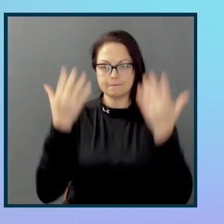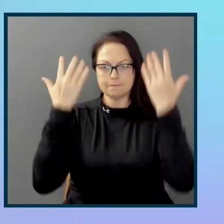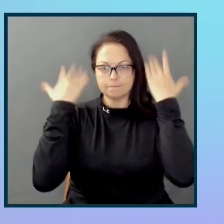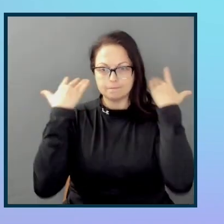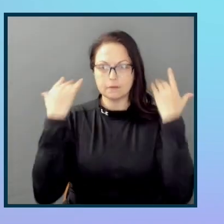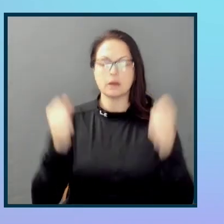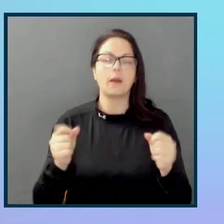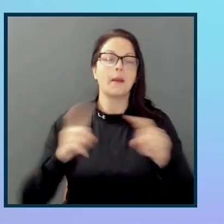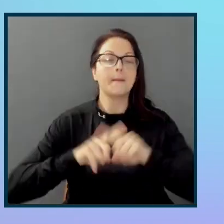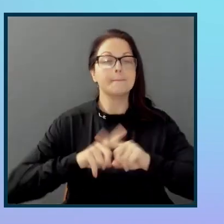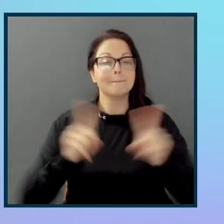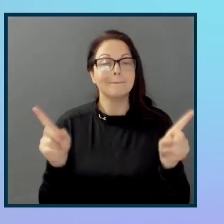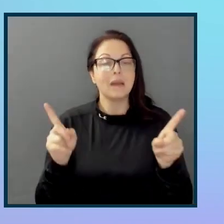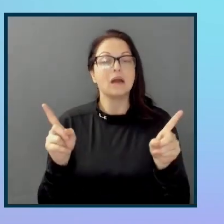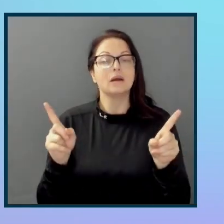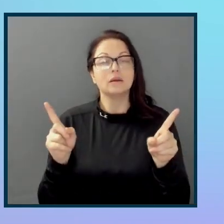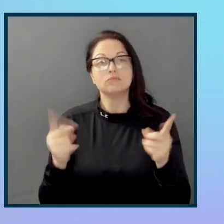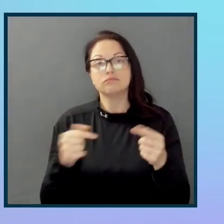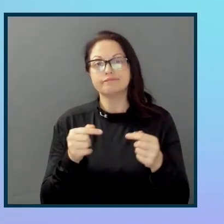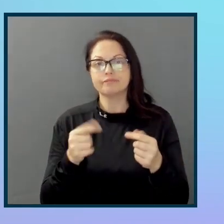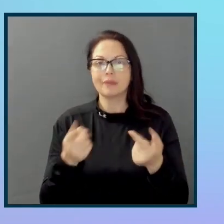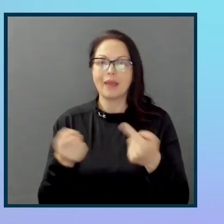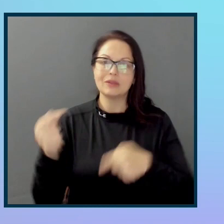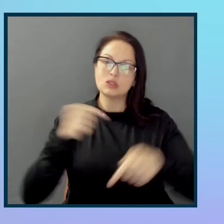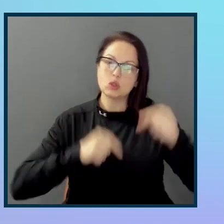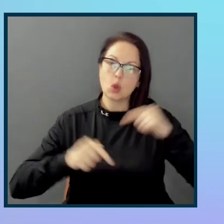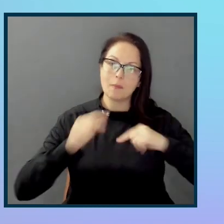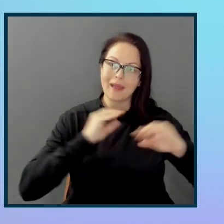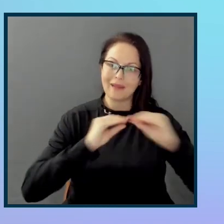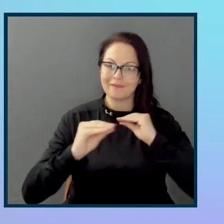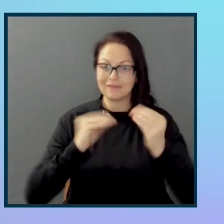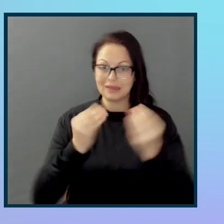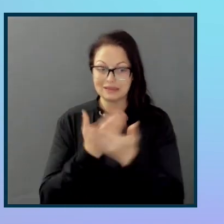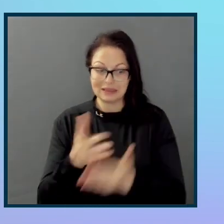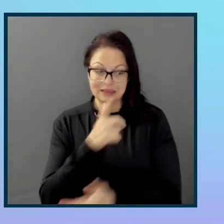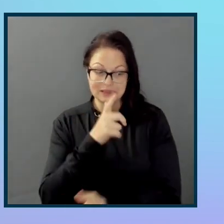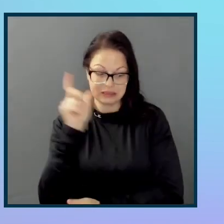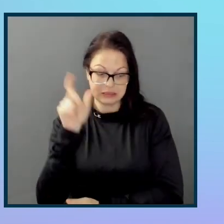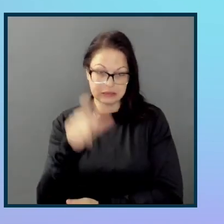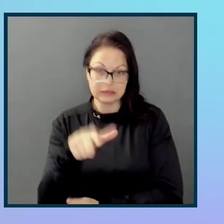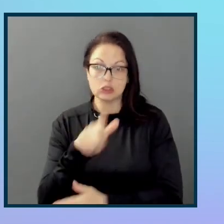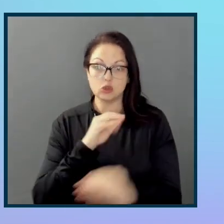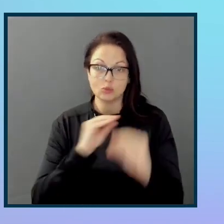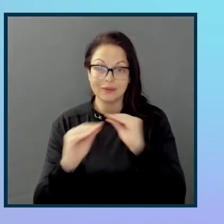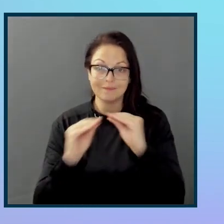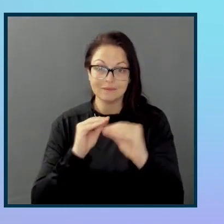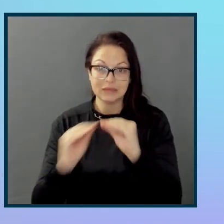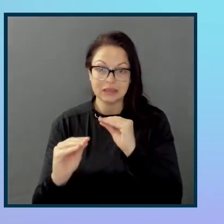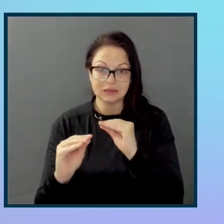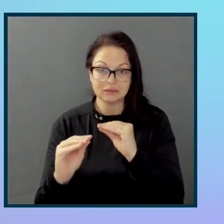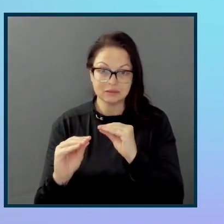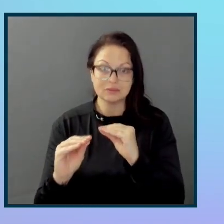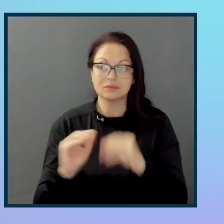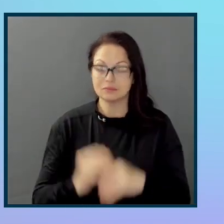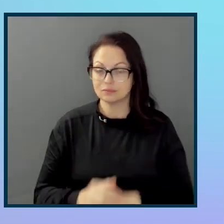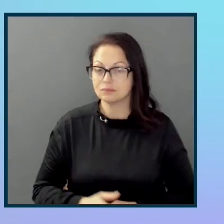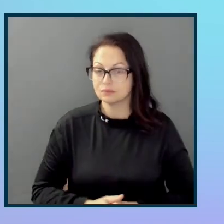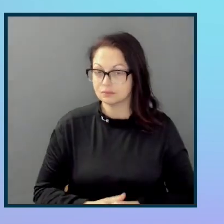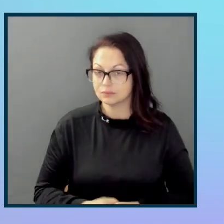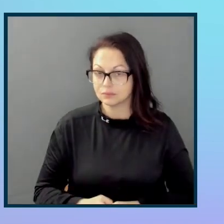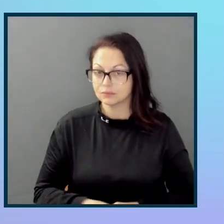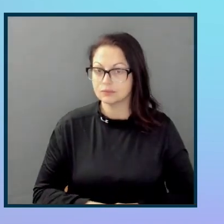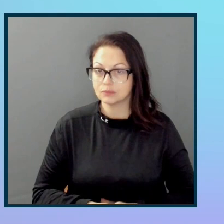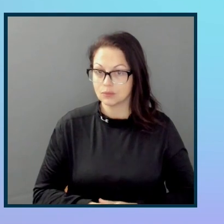of having to go back and fix things that didn't need to be fixed in the first place. You know, a lot of problems